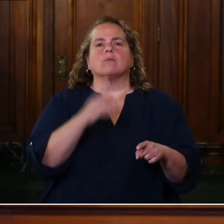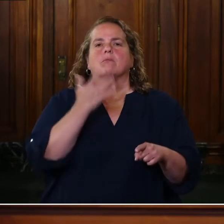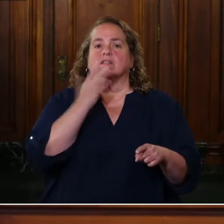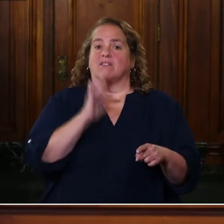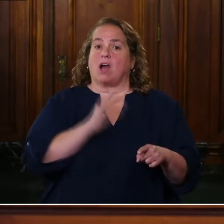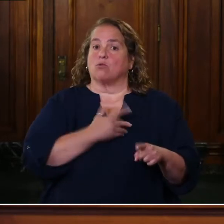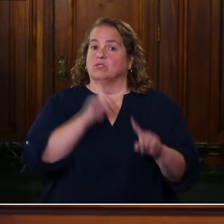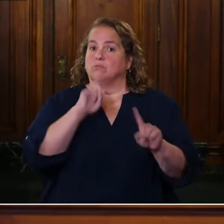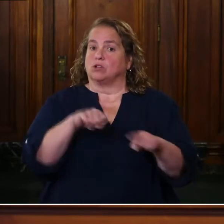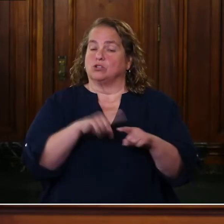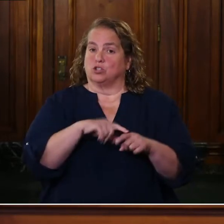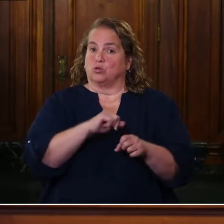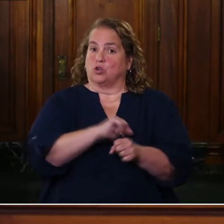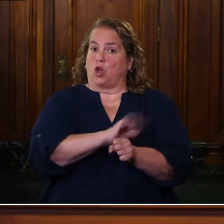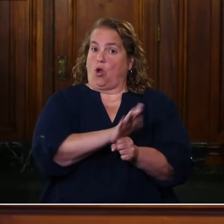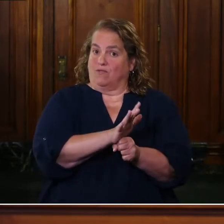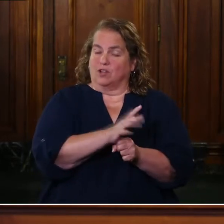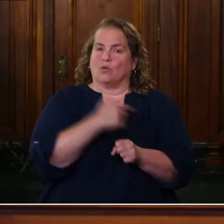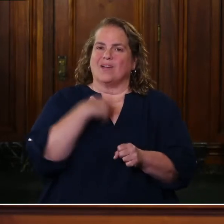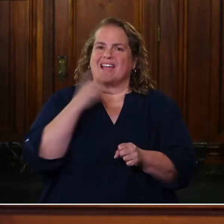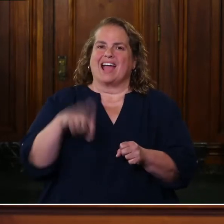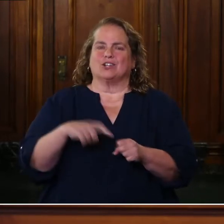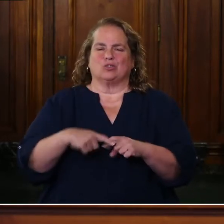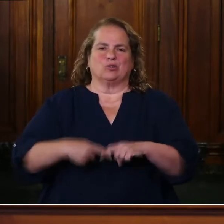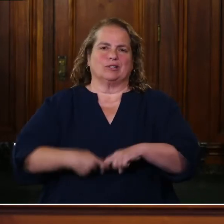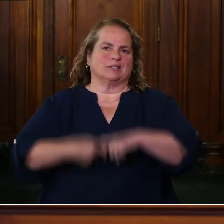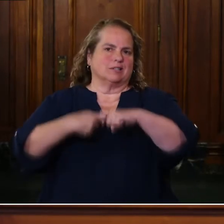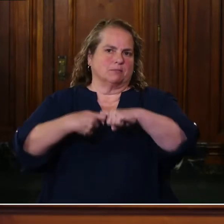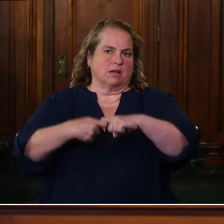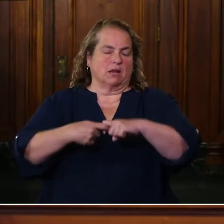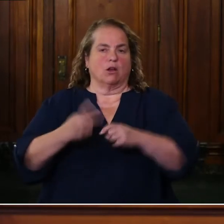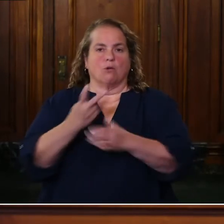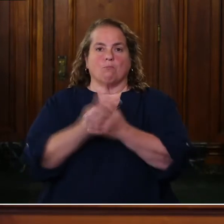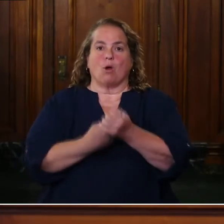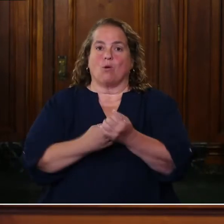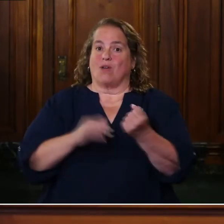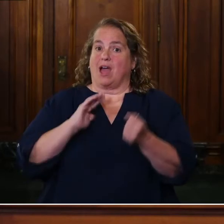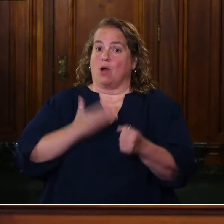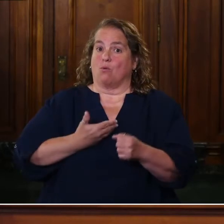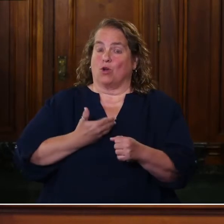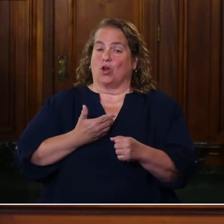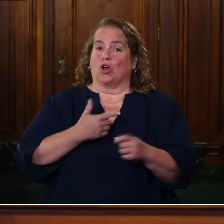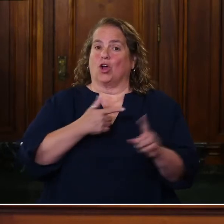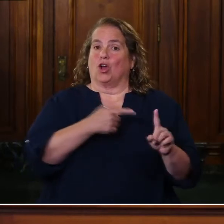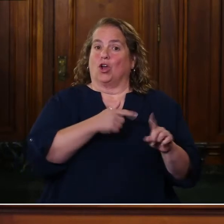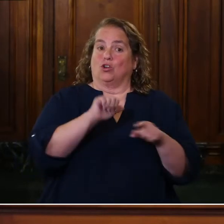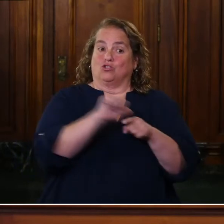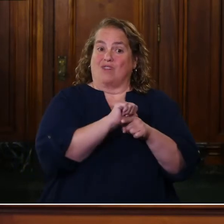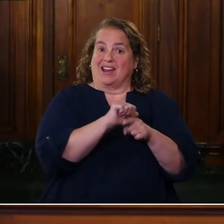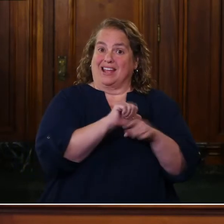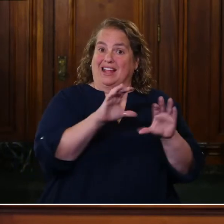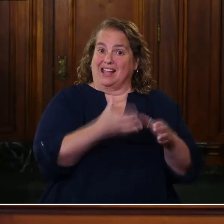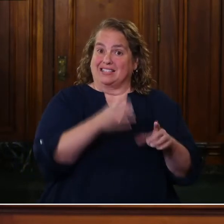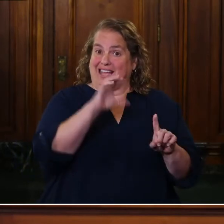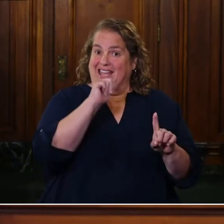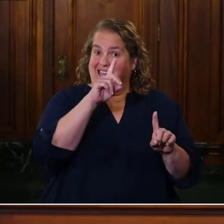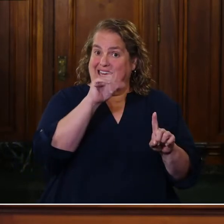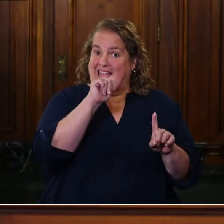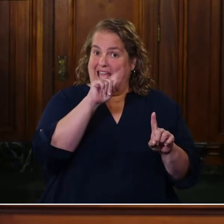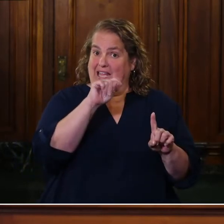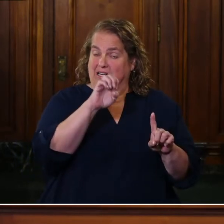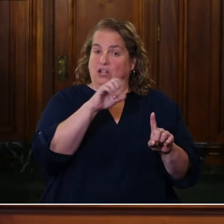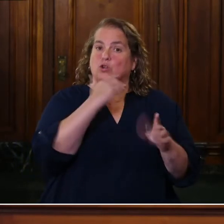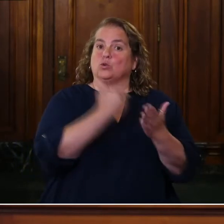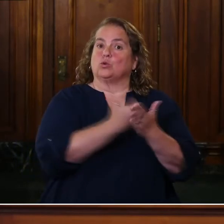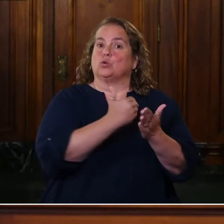to suspend both our cadet classes at our Department of Criminal Justice training, as well